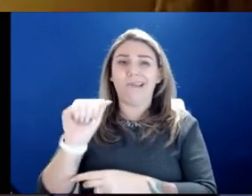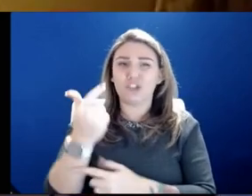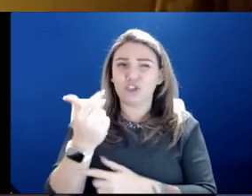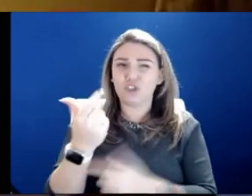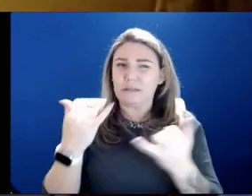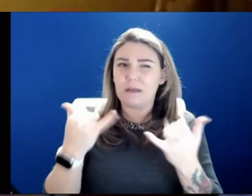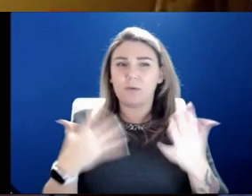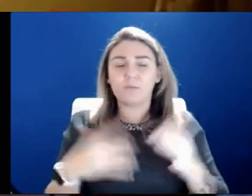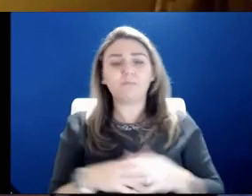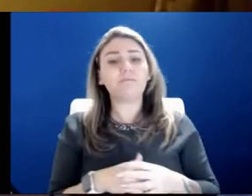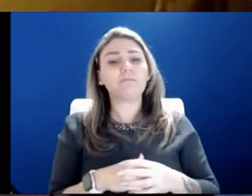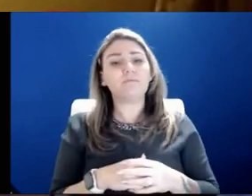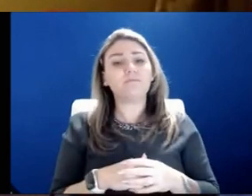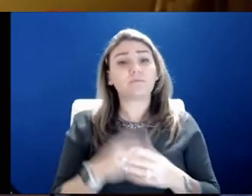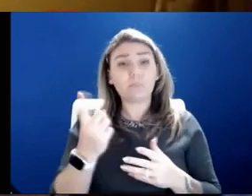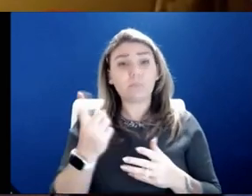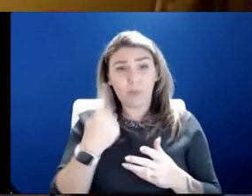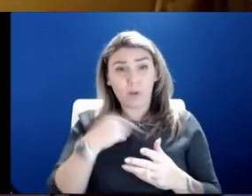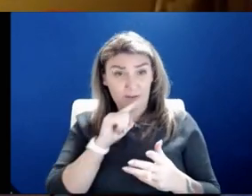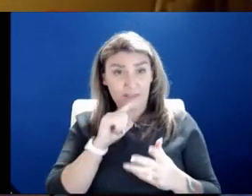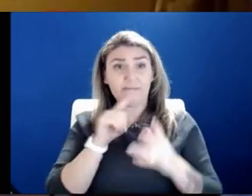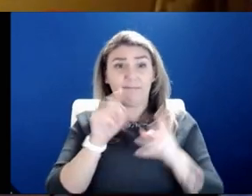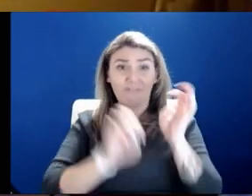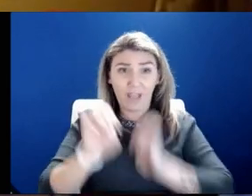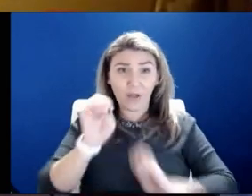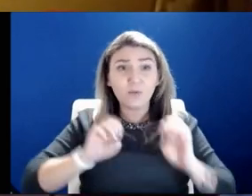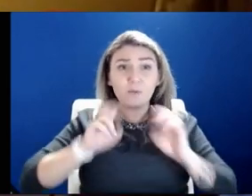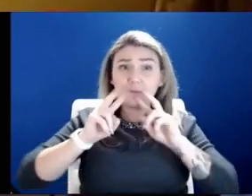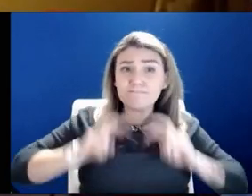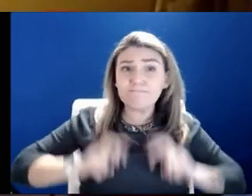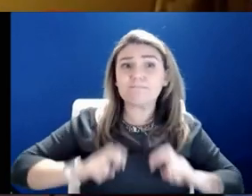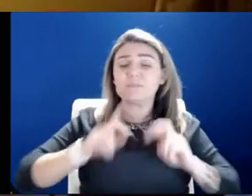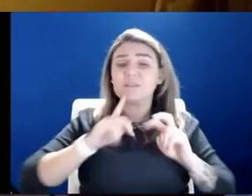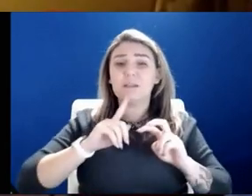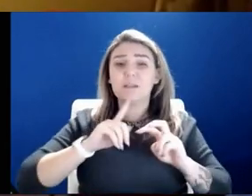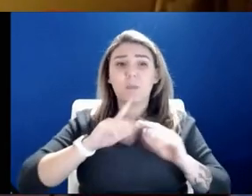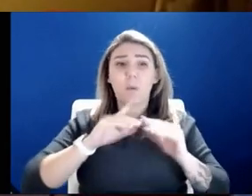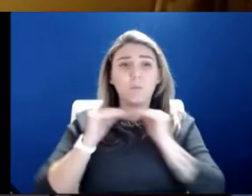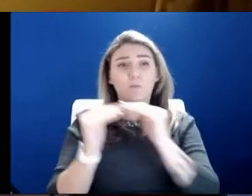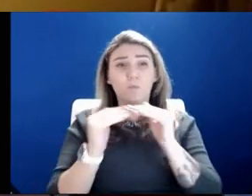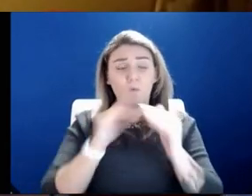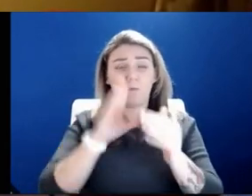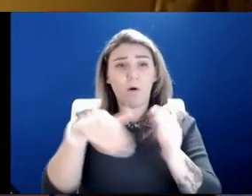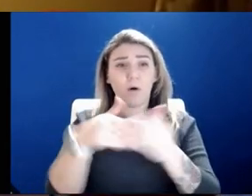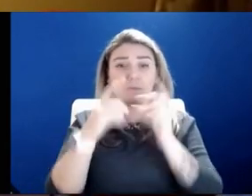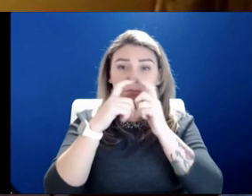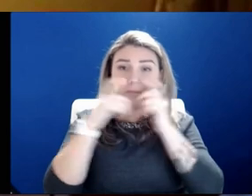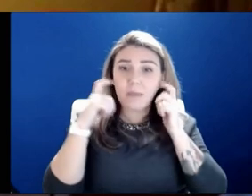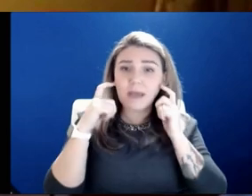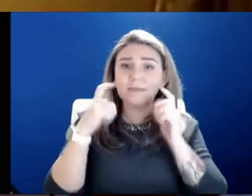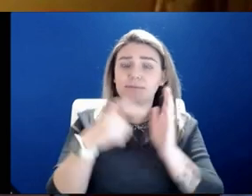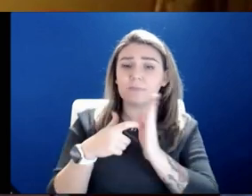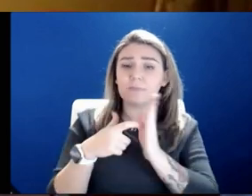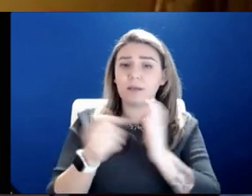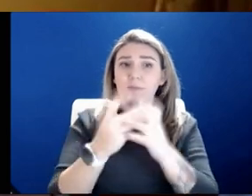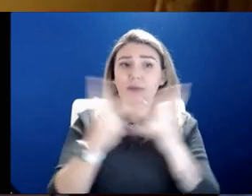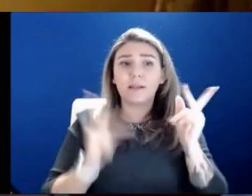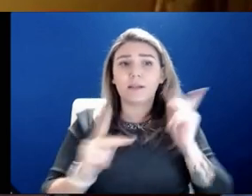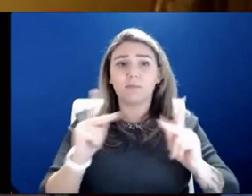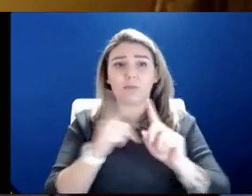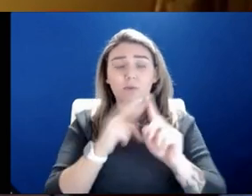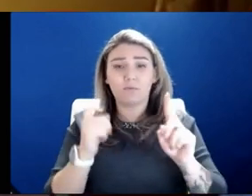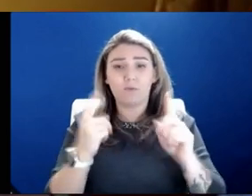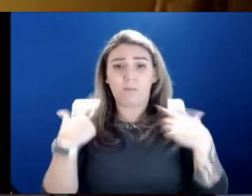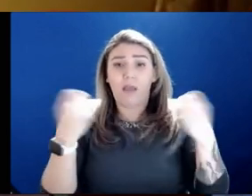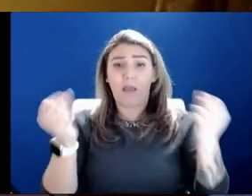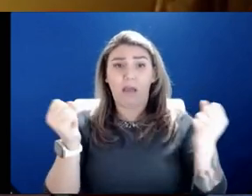You know, it's something that we continue to evaluate the universal mask mandate. I know a lot of folks particularly from the health professions,